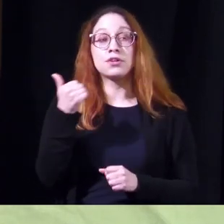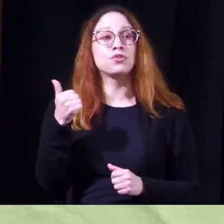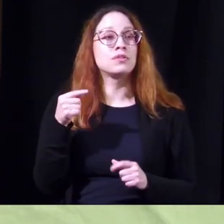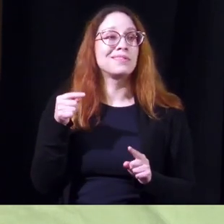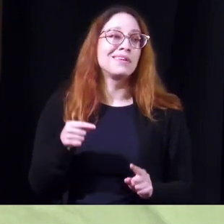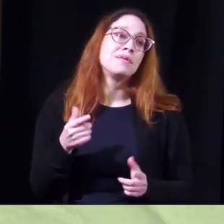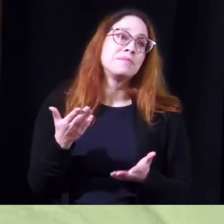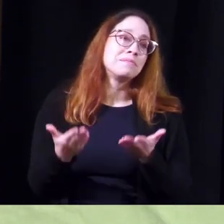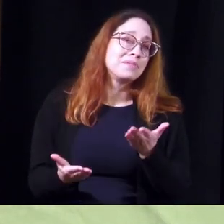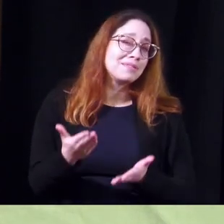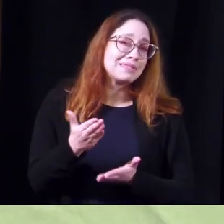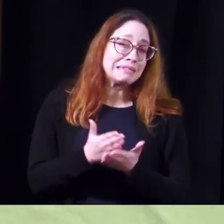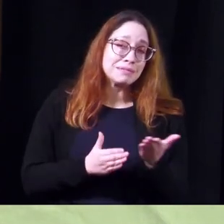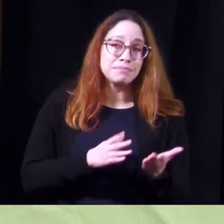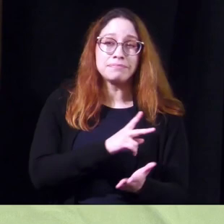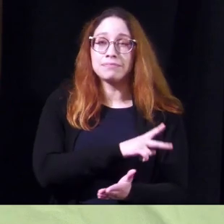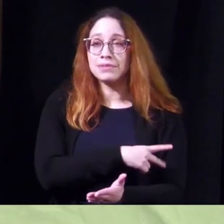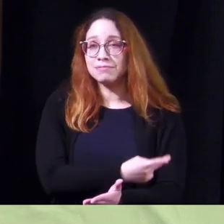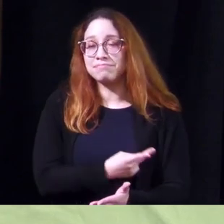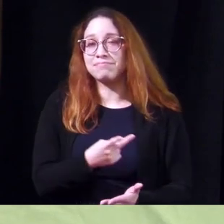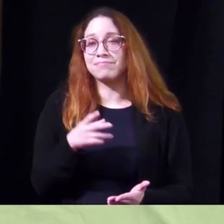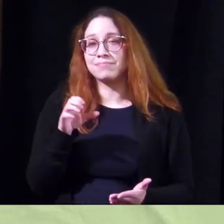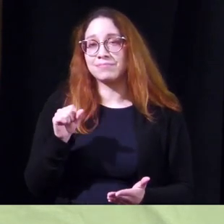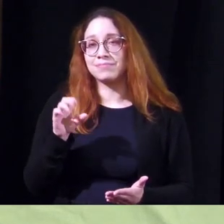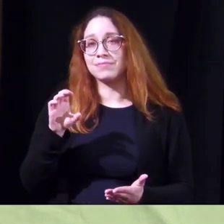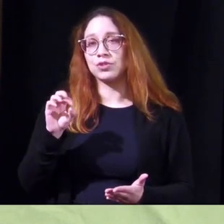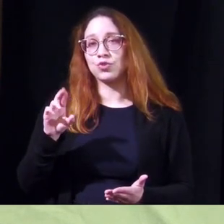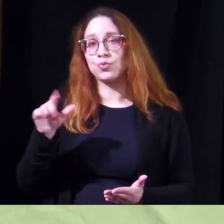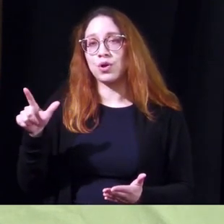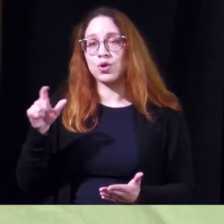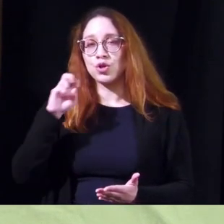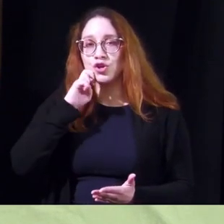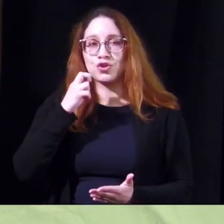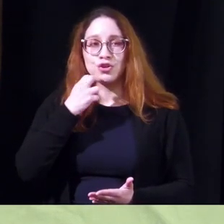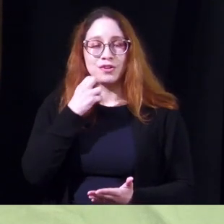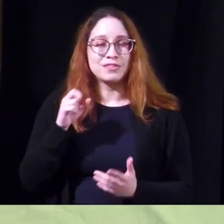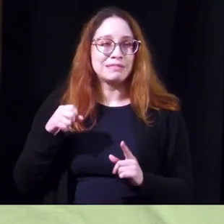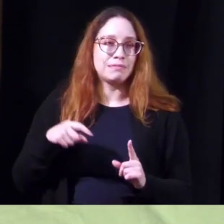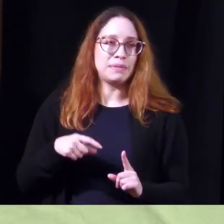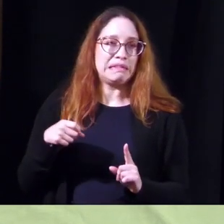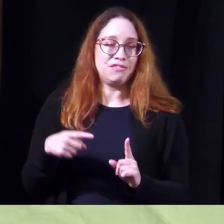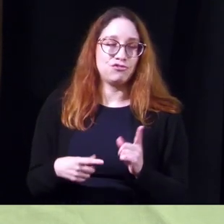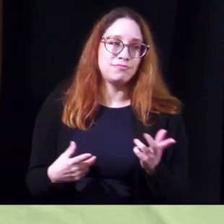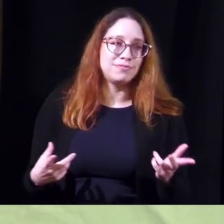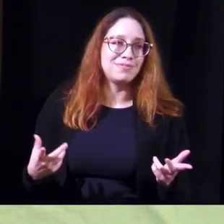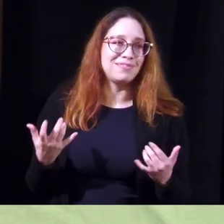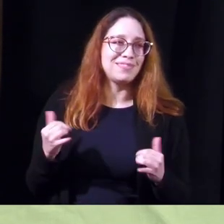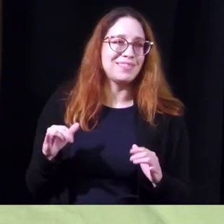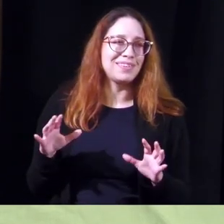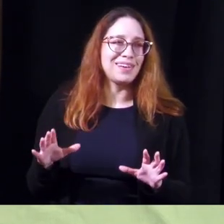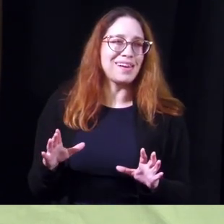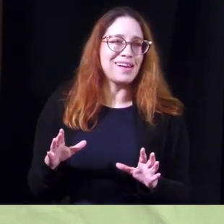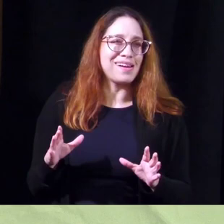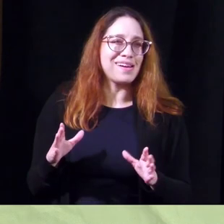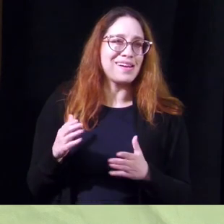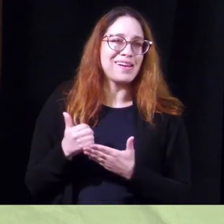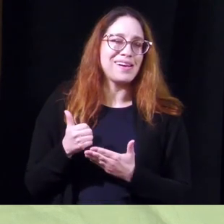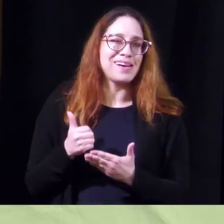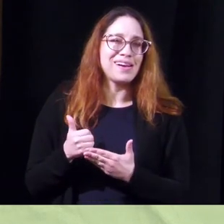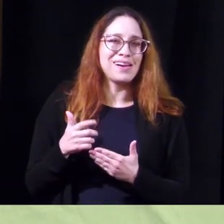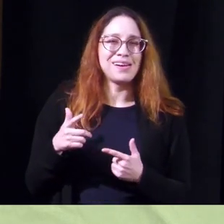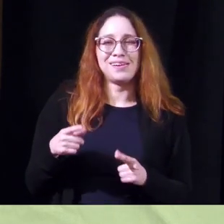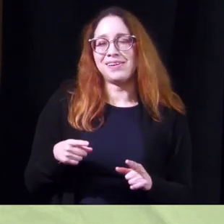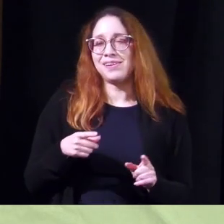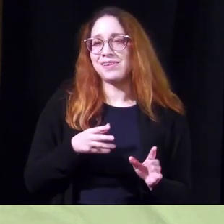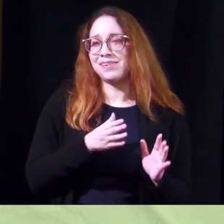thing that might help some patients is sacral nerve stimulation um it's the only thing it helps at both